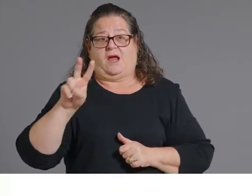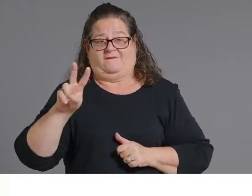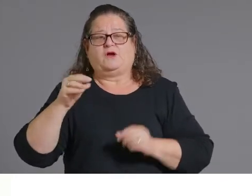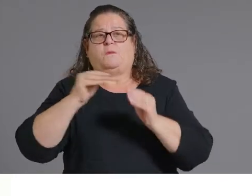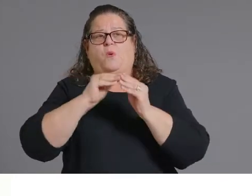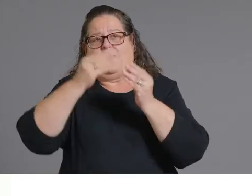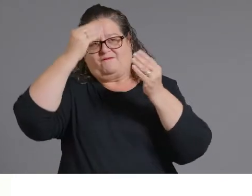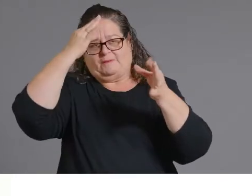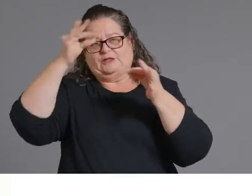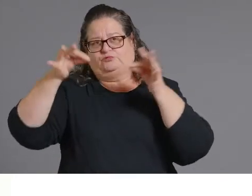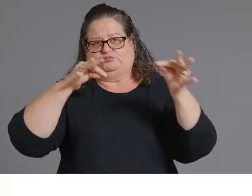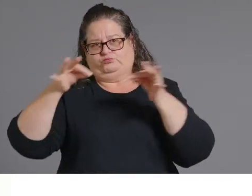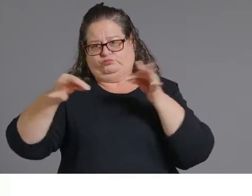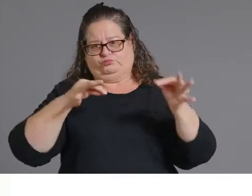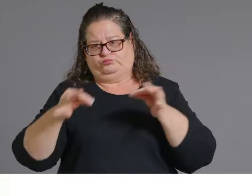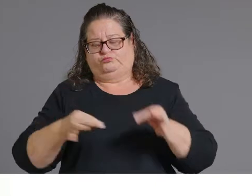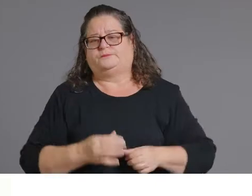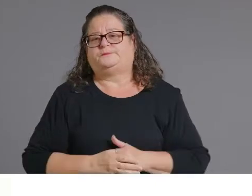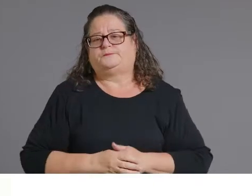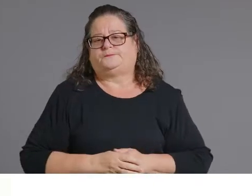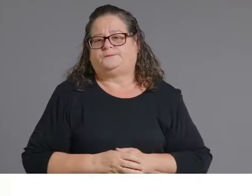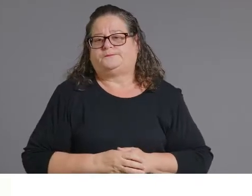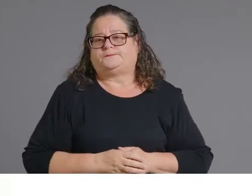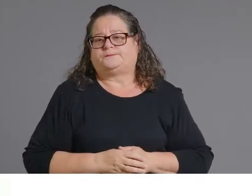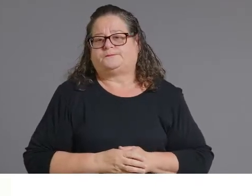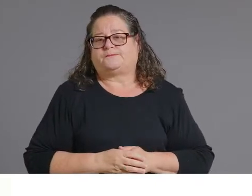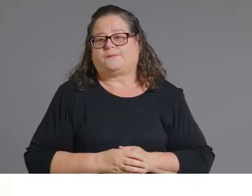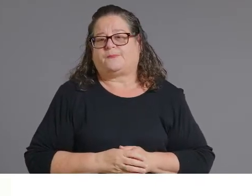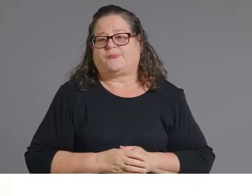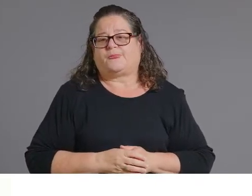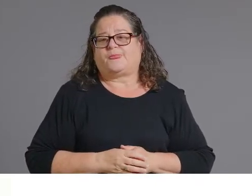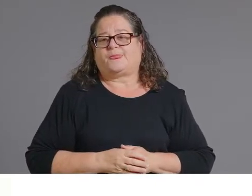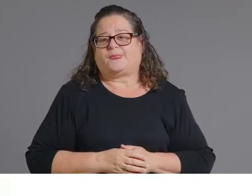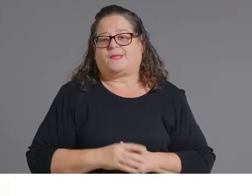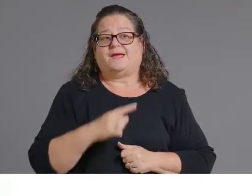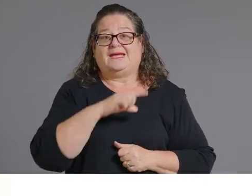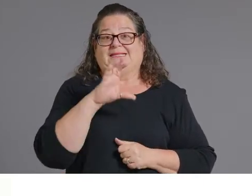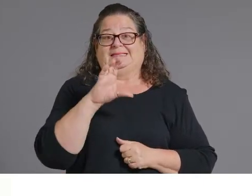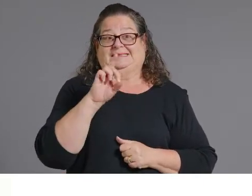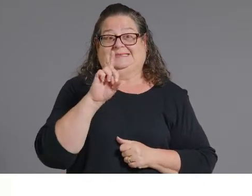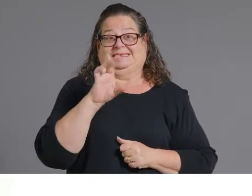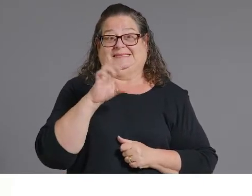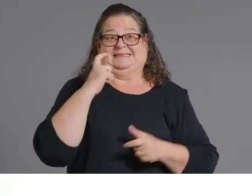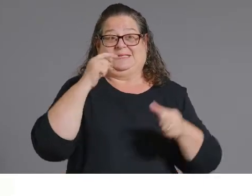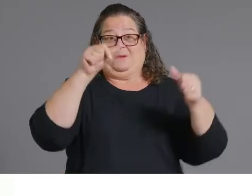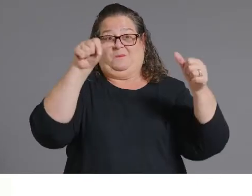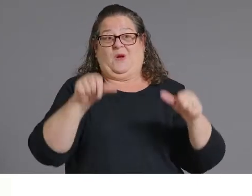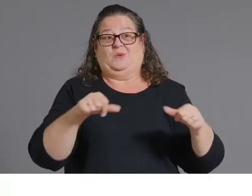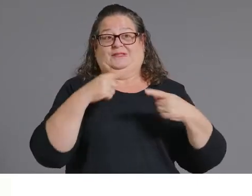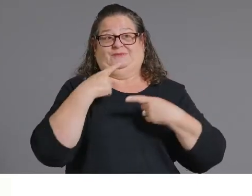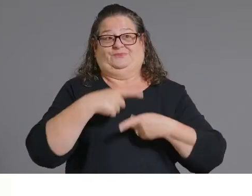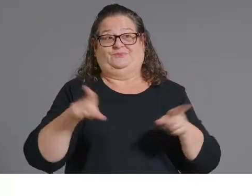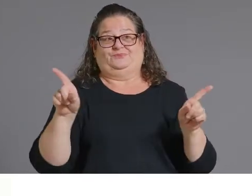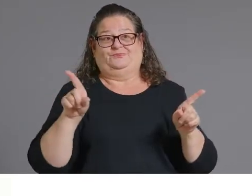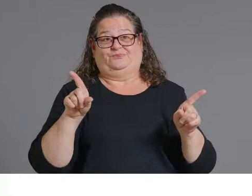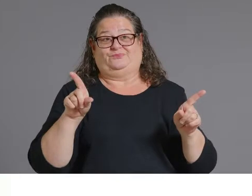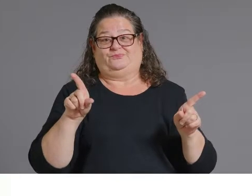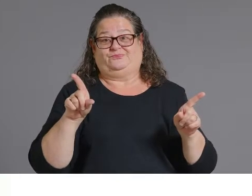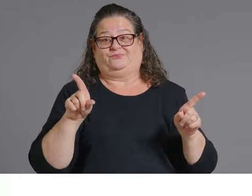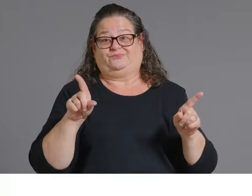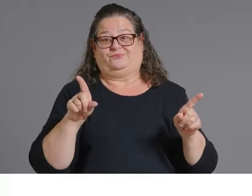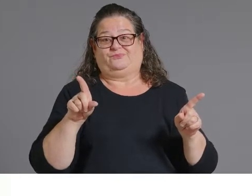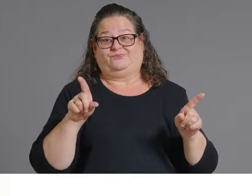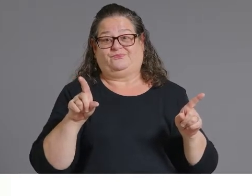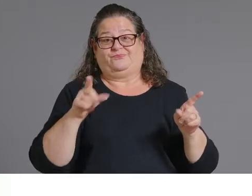recently the cdc issued an mmwr about the importance for vaccinating our adolescent